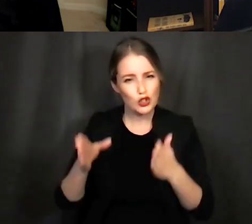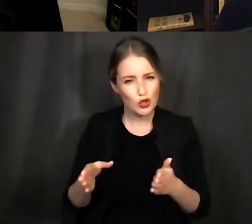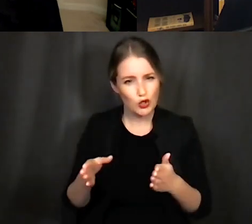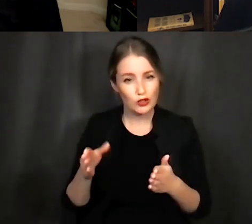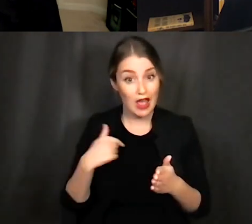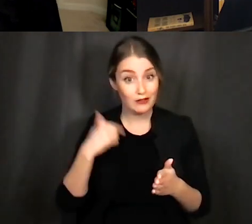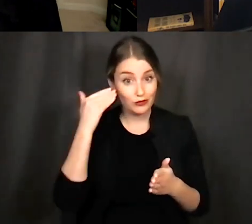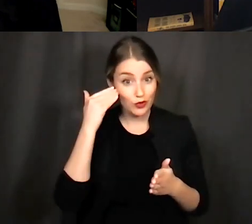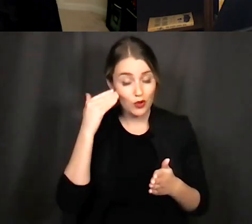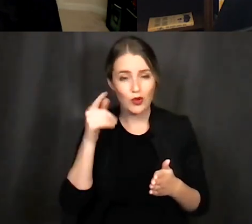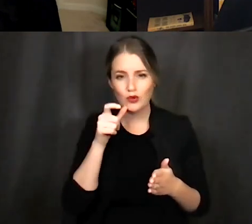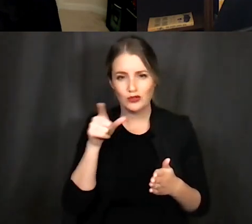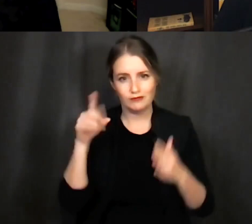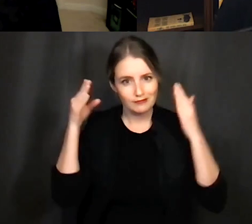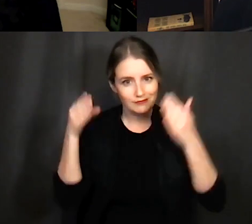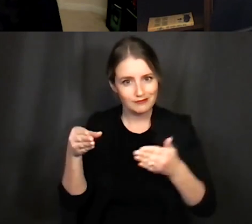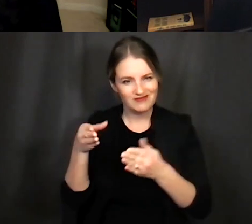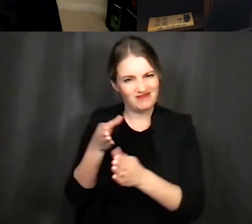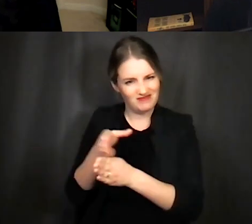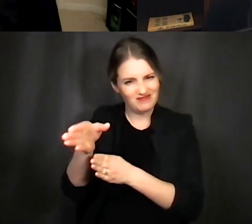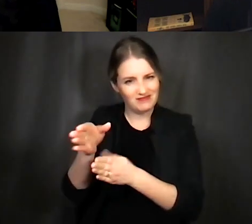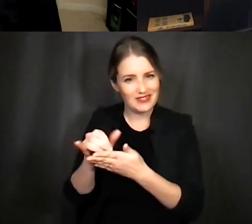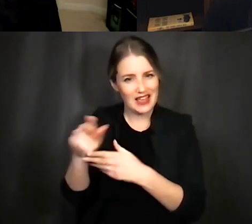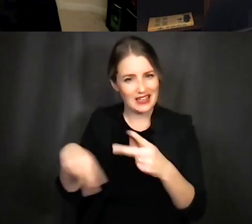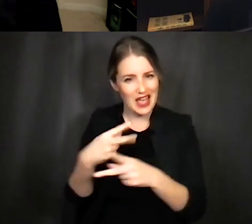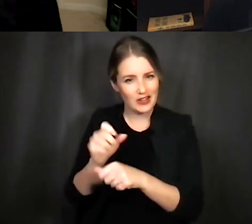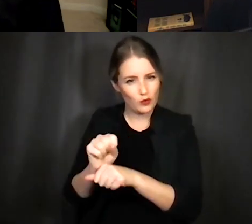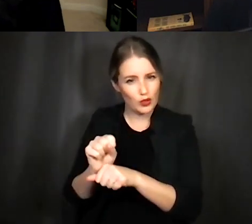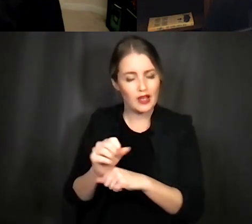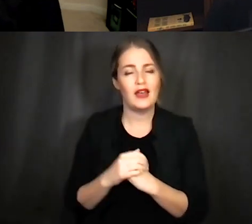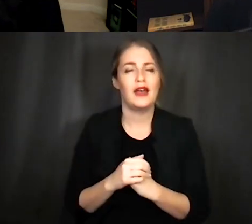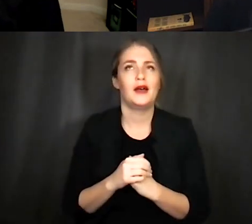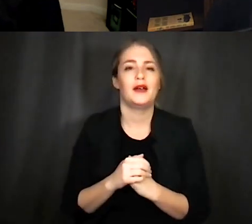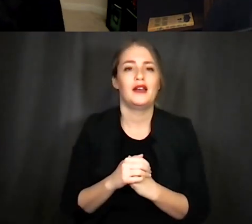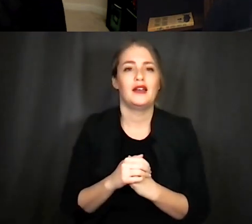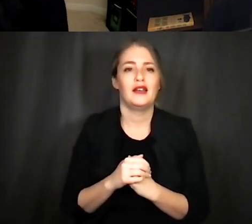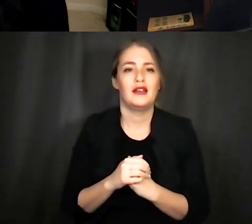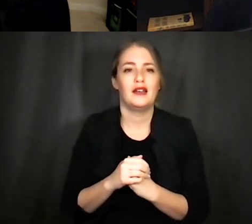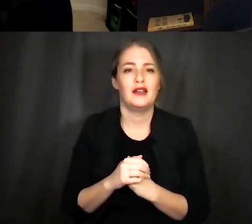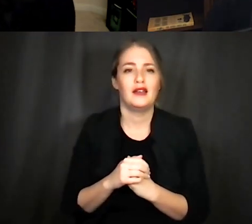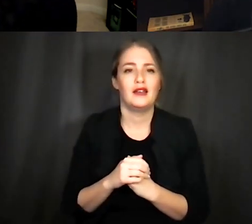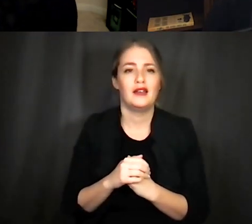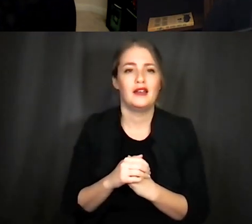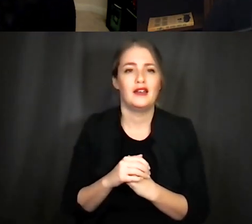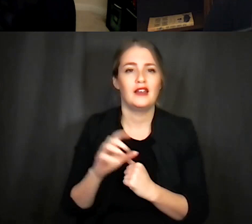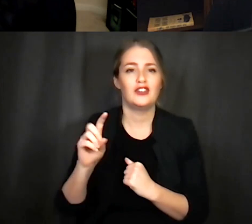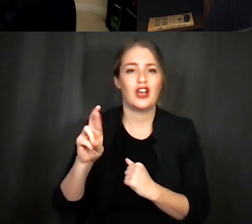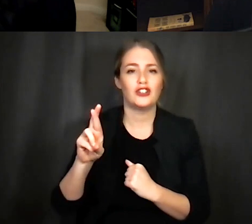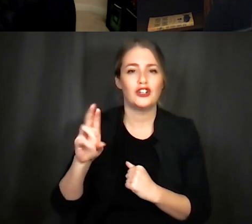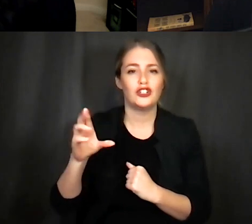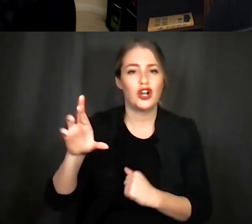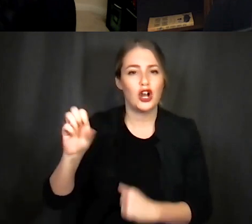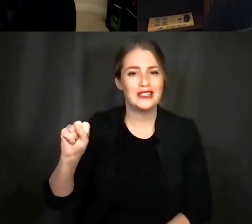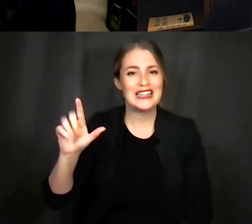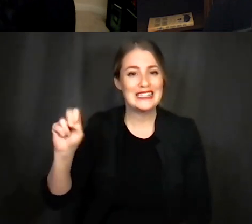um this kind of um this kind of work so there's uh I believe professor or Dr Charles Lim um